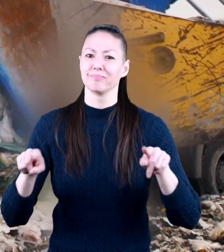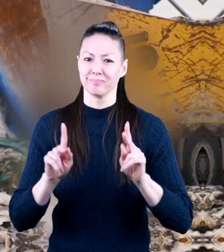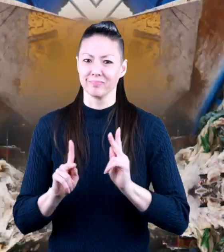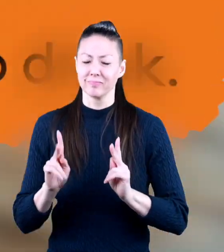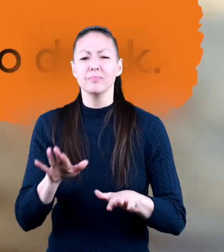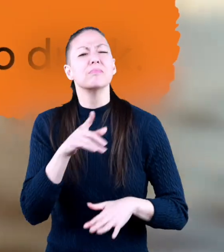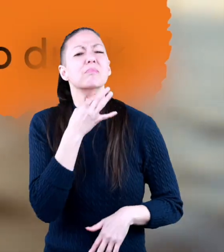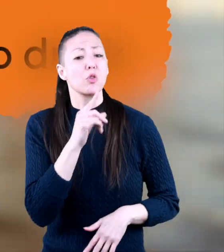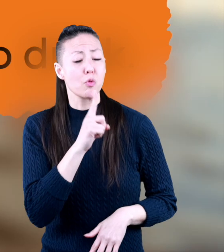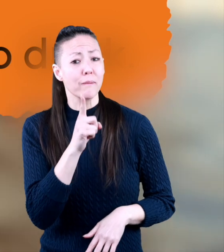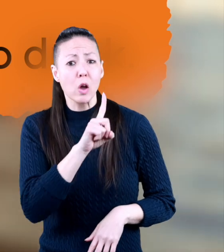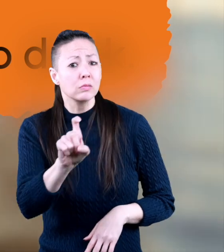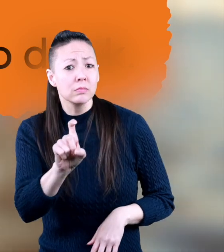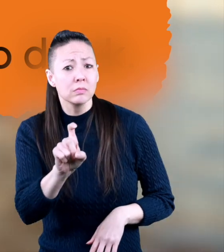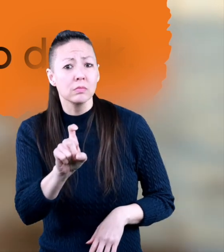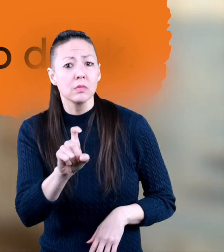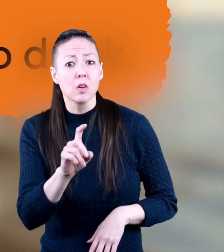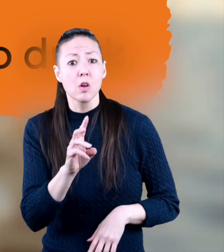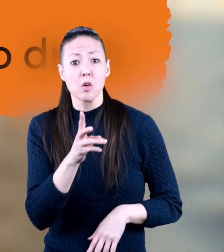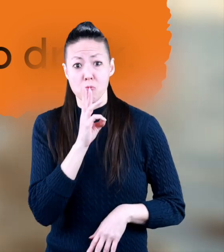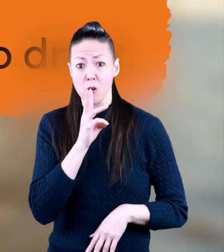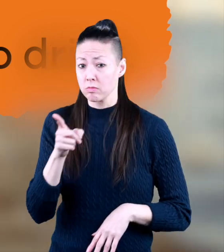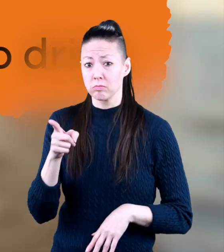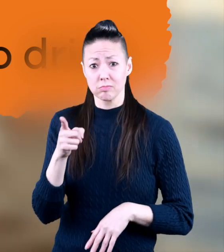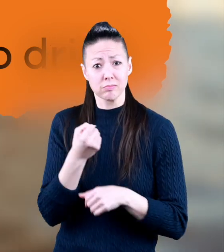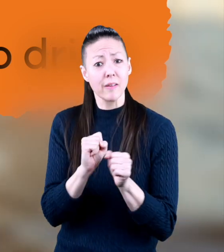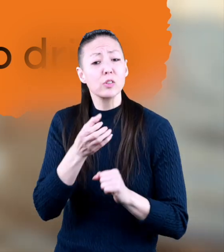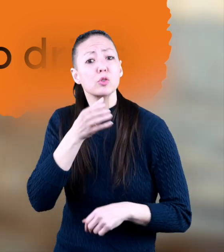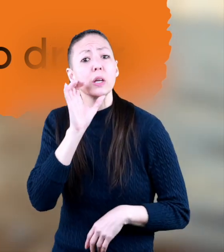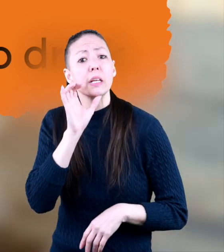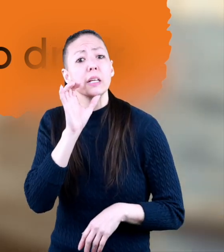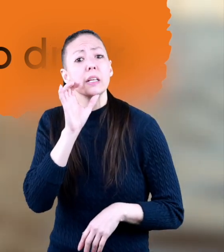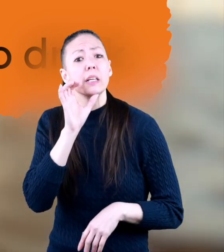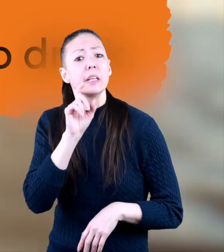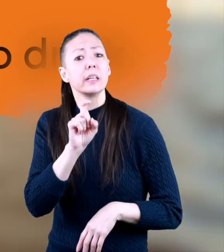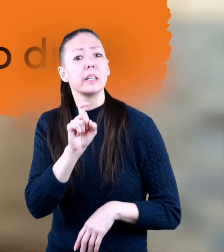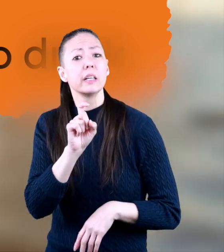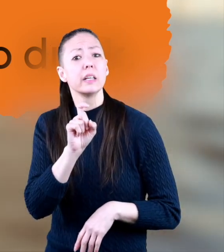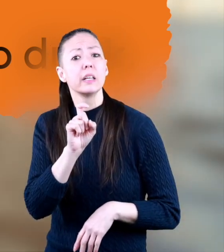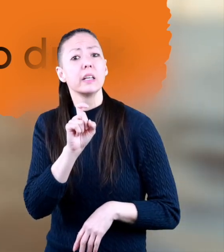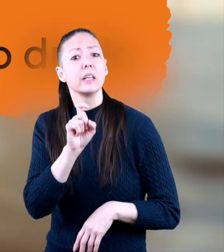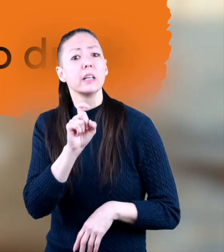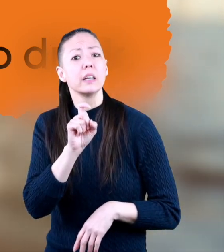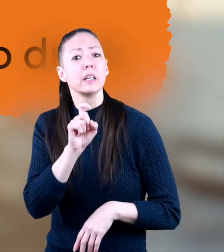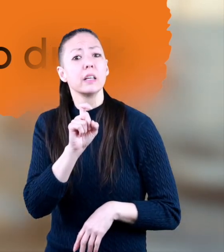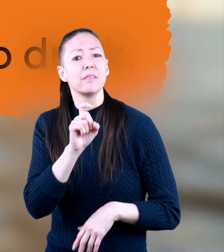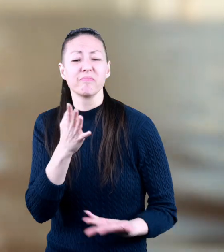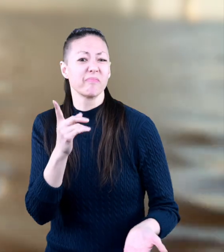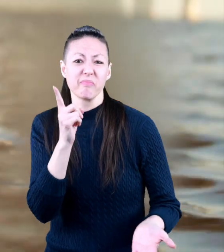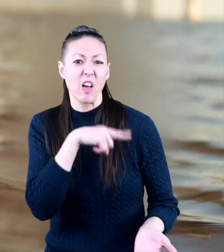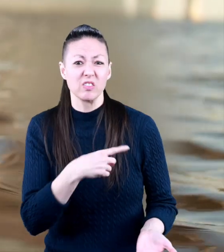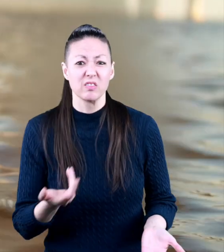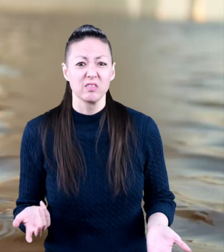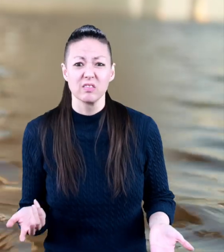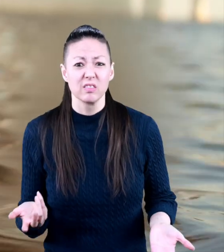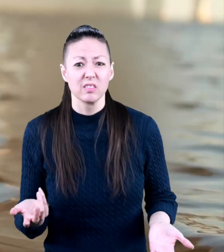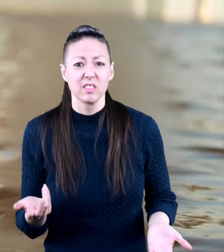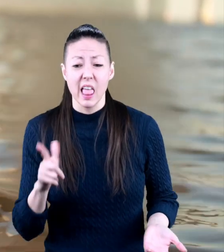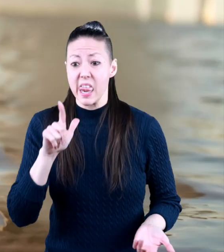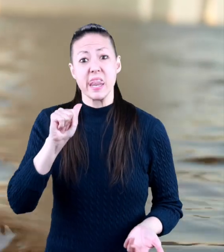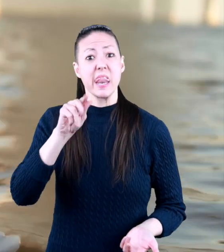true or false water in lakes is safe to drink false